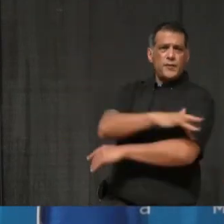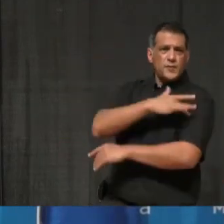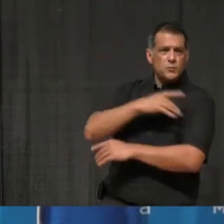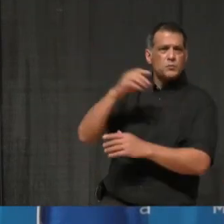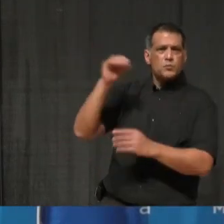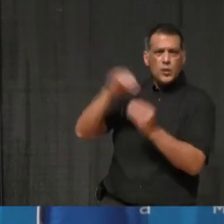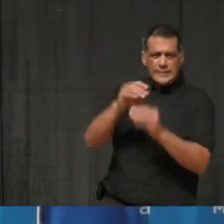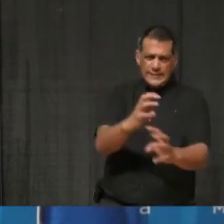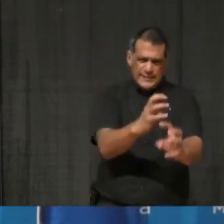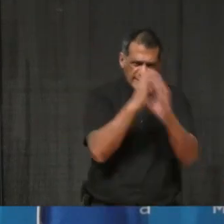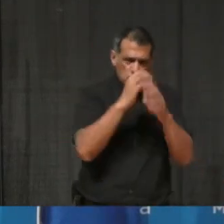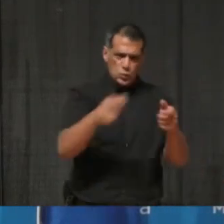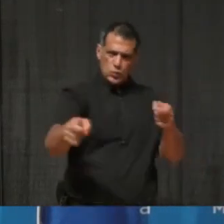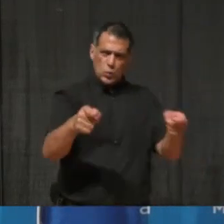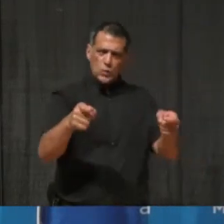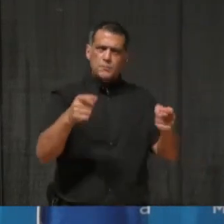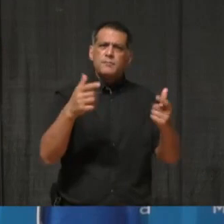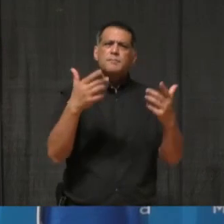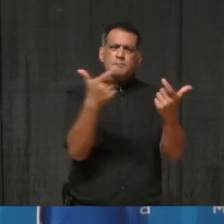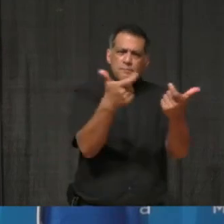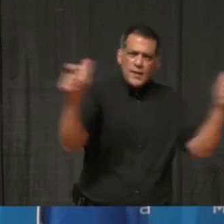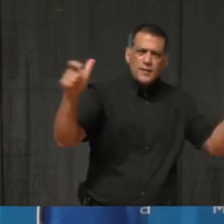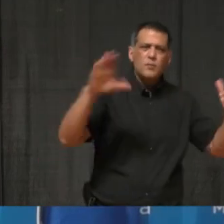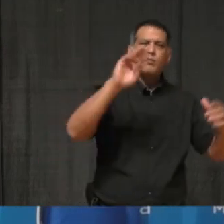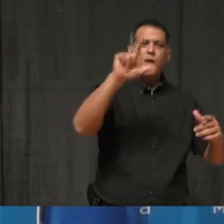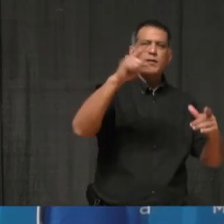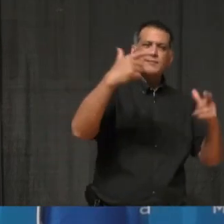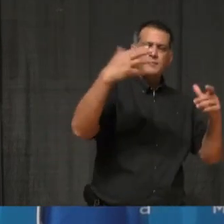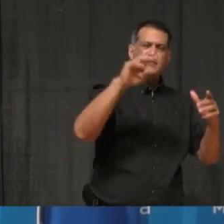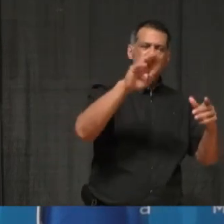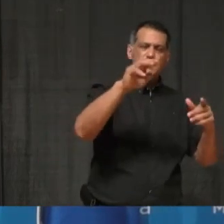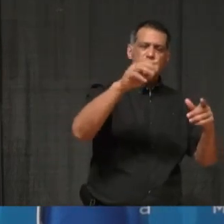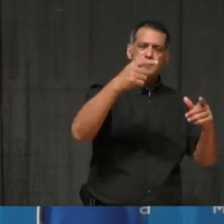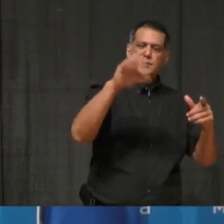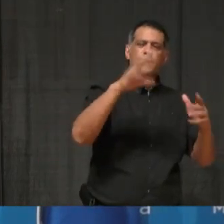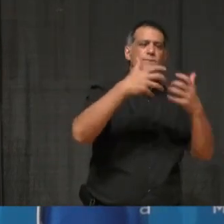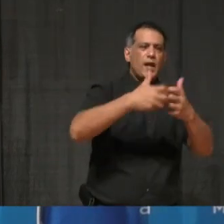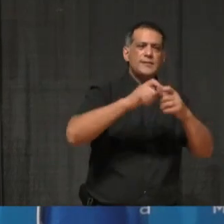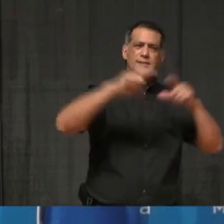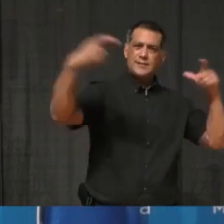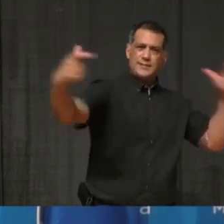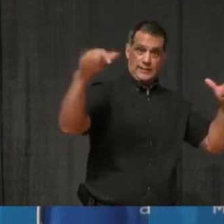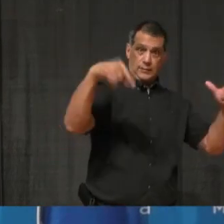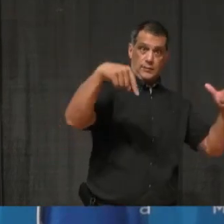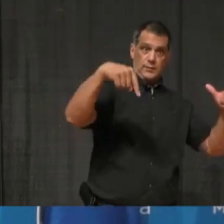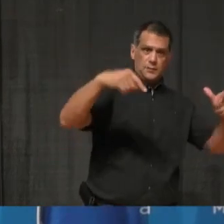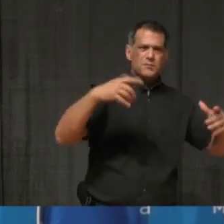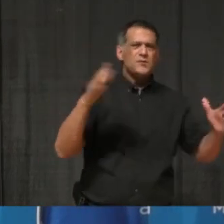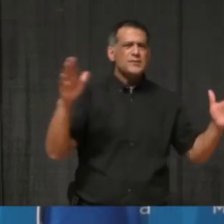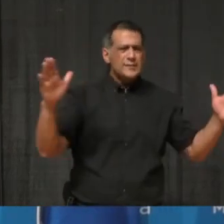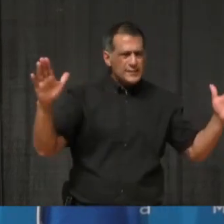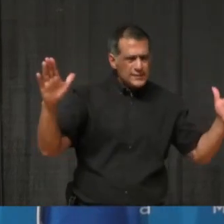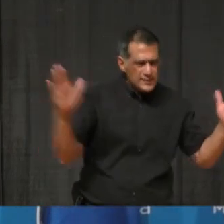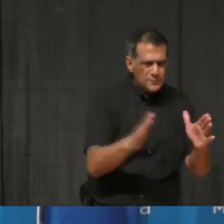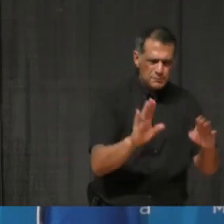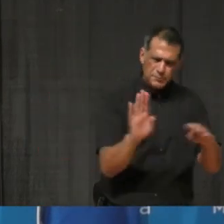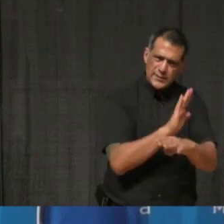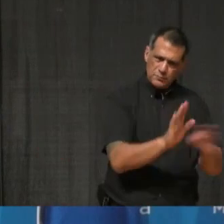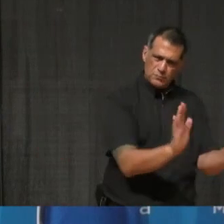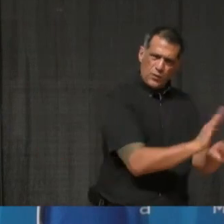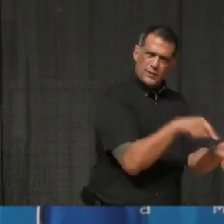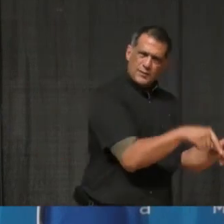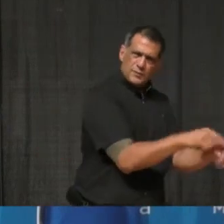and consider controlled and safe reopening of smaller businesses and, I guess, across the province,